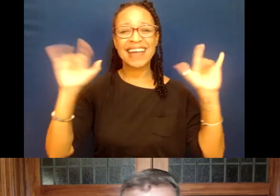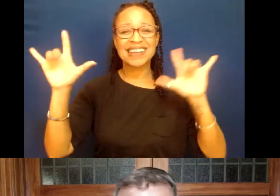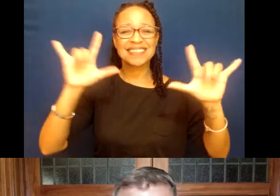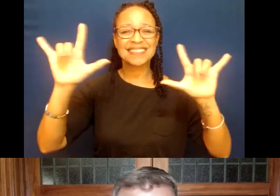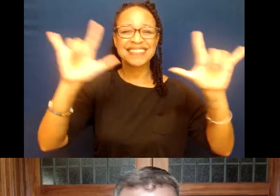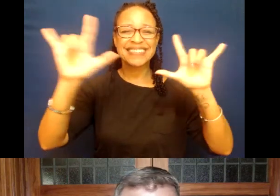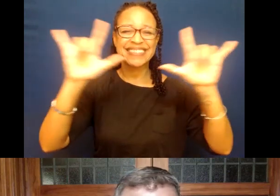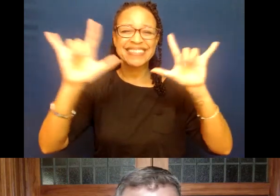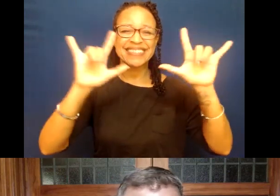luego.